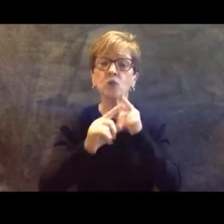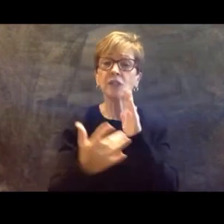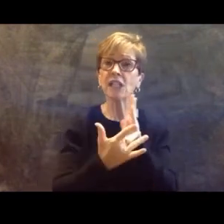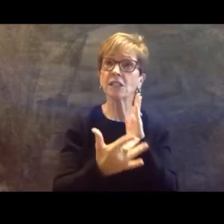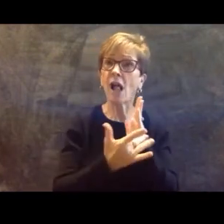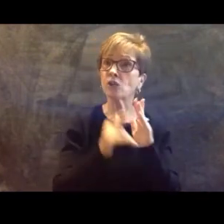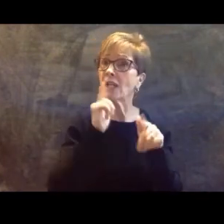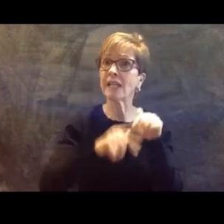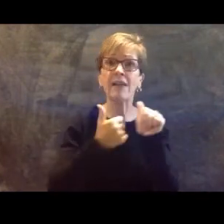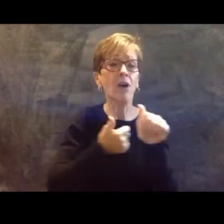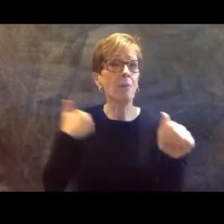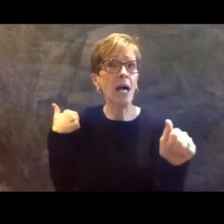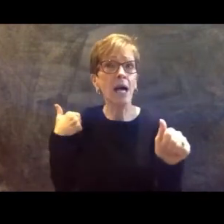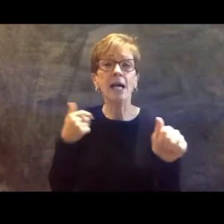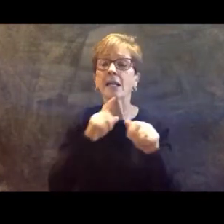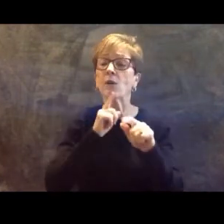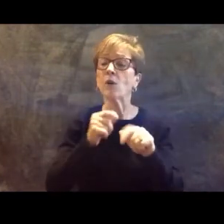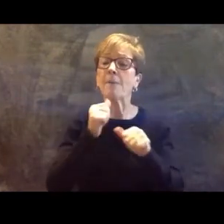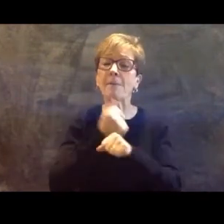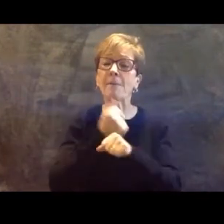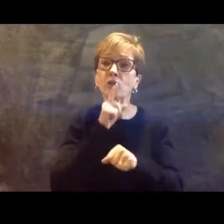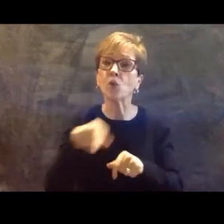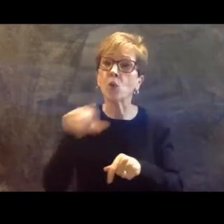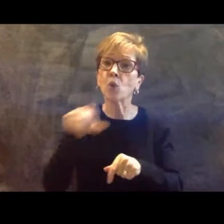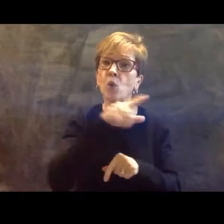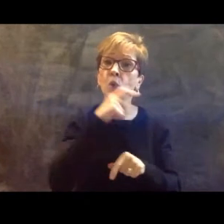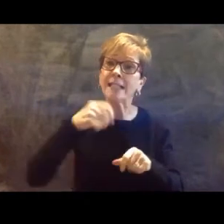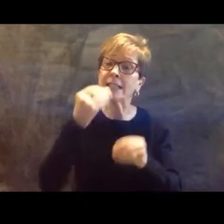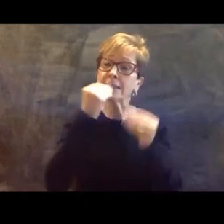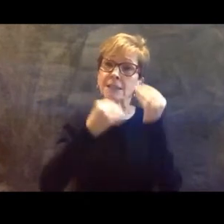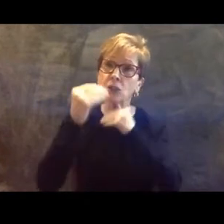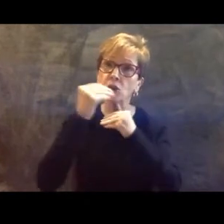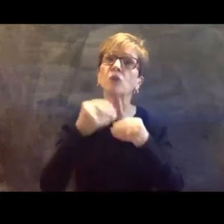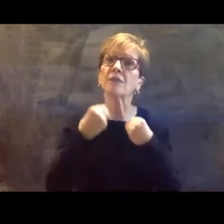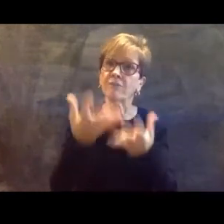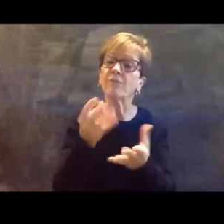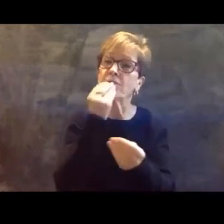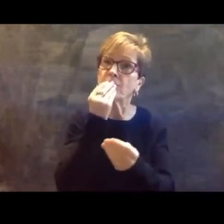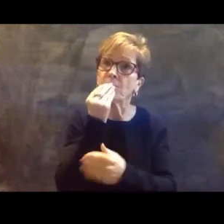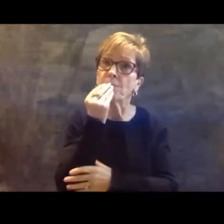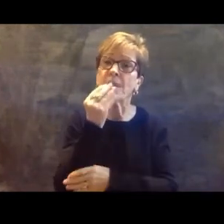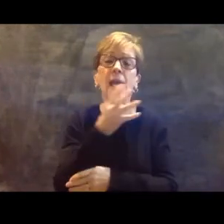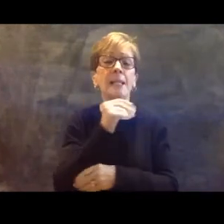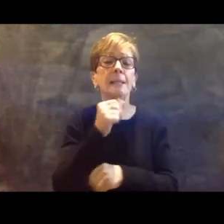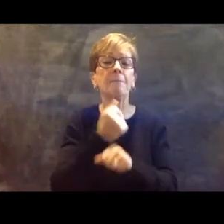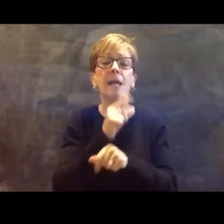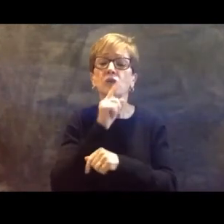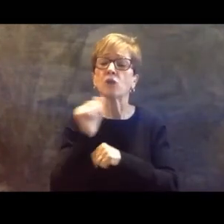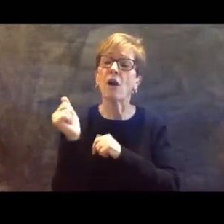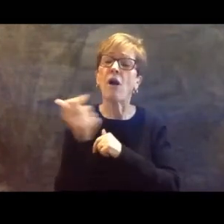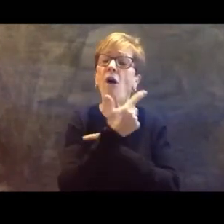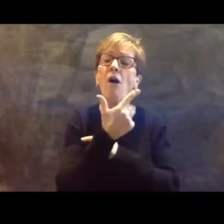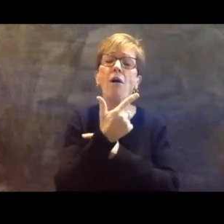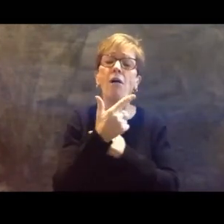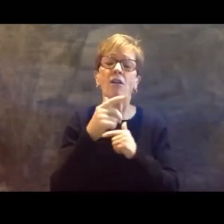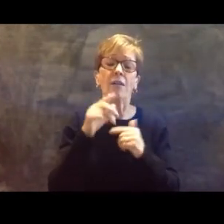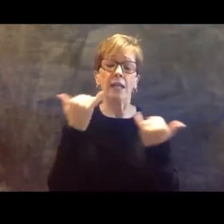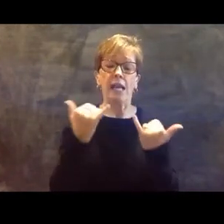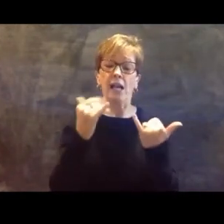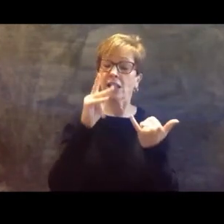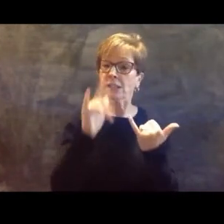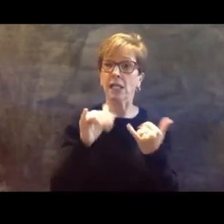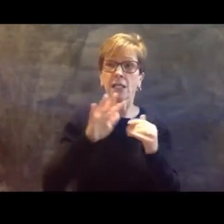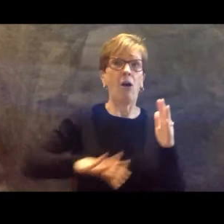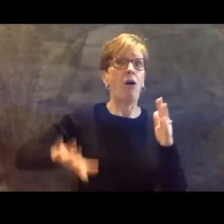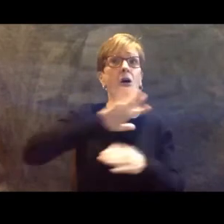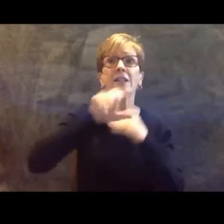rely on schools for nutrition stayed fed. The entire Commonwealth owes you all a debt of gratitude. But